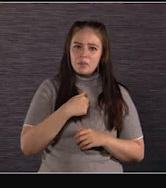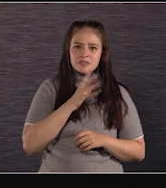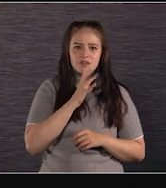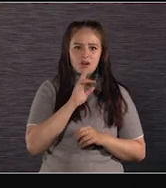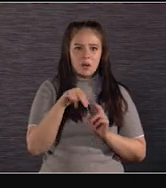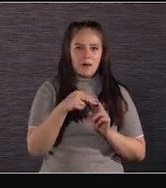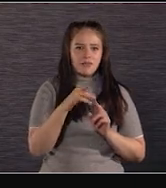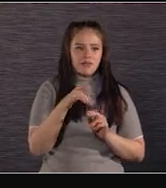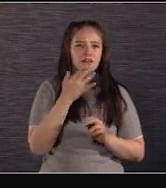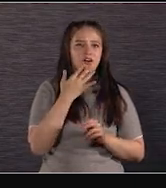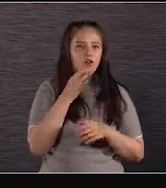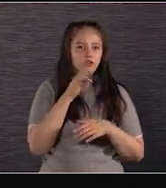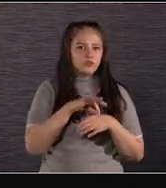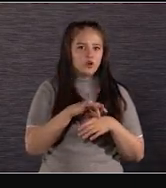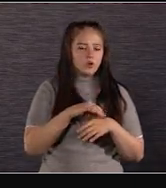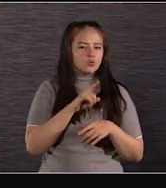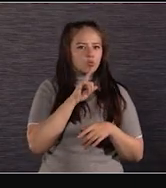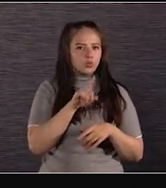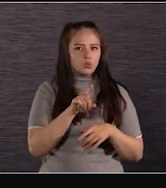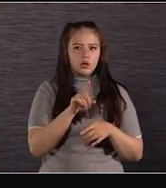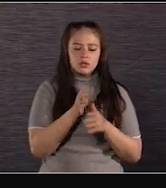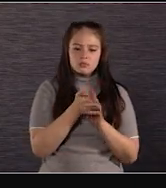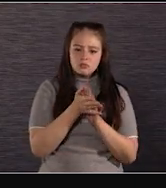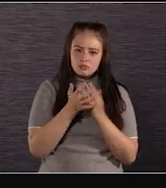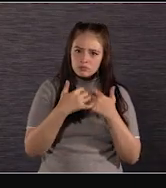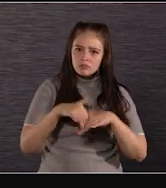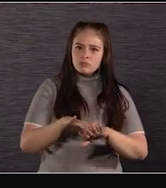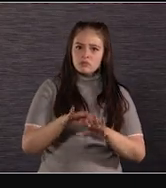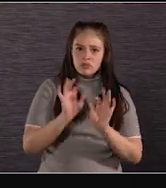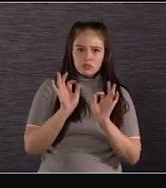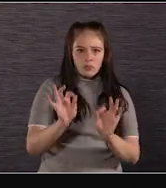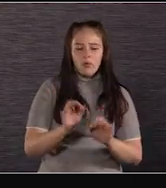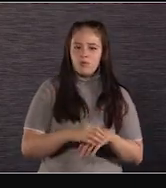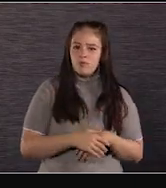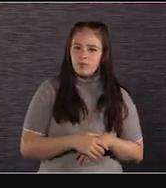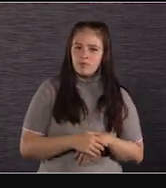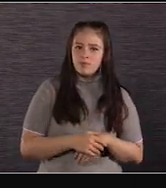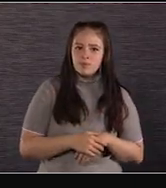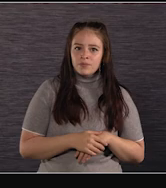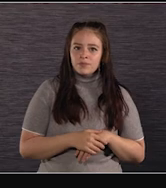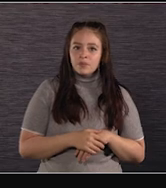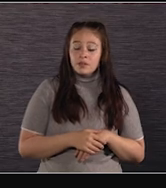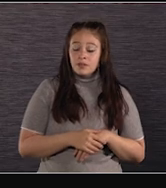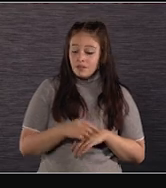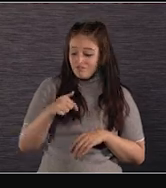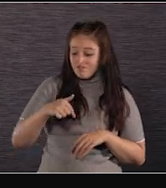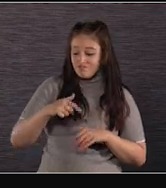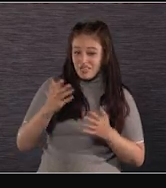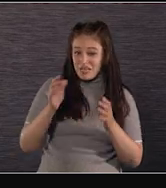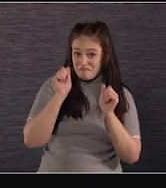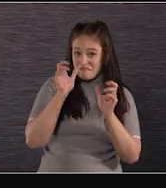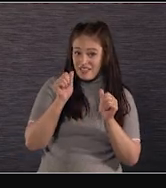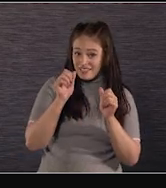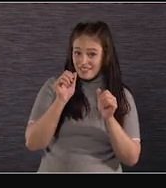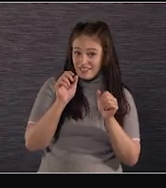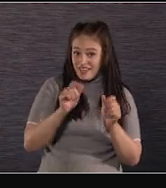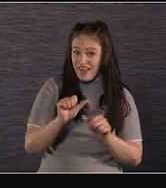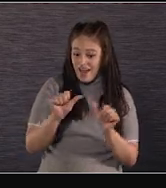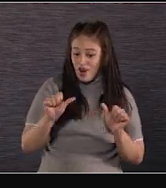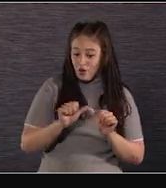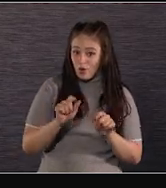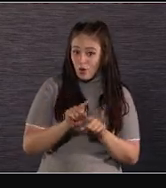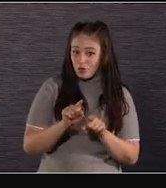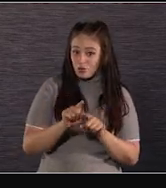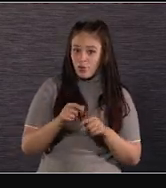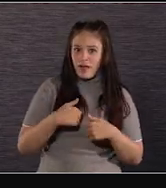they roll off so nice and so gracefully. Especially with just the skin tones. We also were in amazing areas where, I mean, there was a lot of